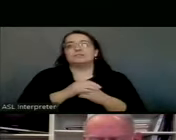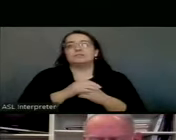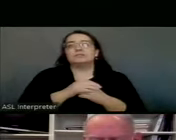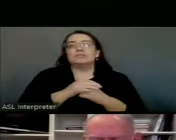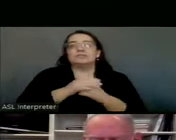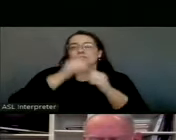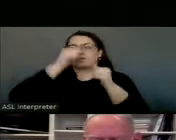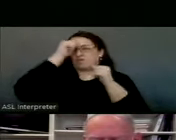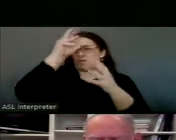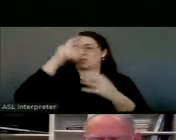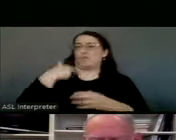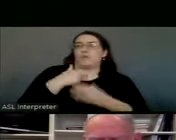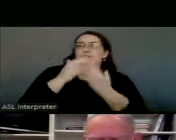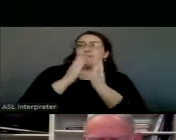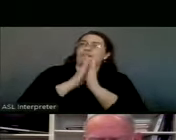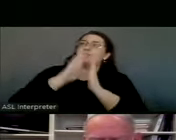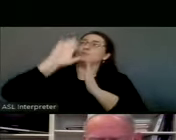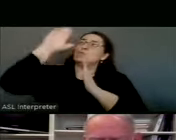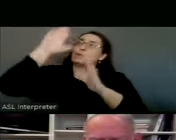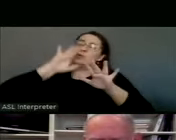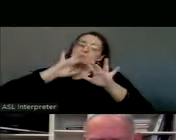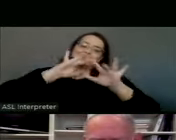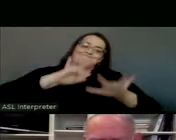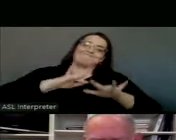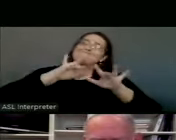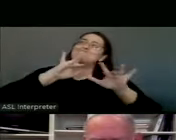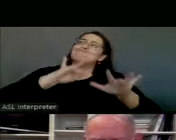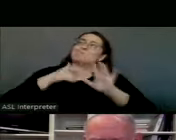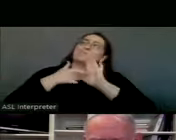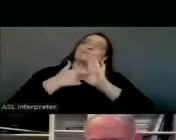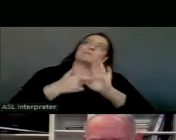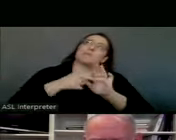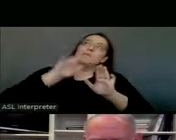our prayer is for mercy for them. Please have mercy.